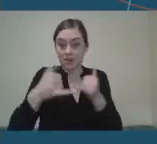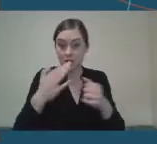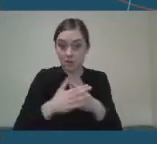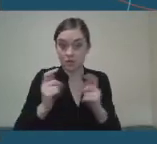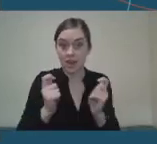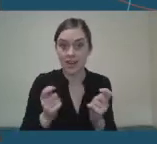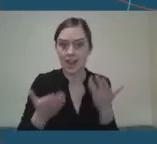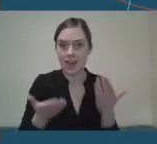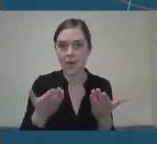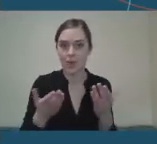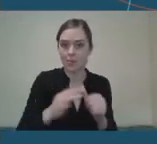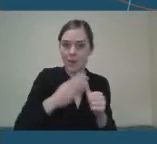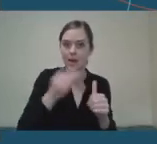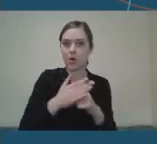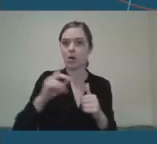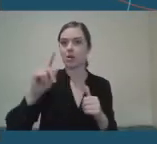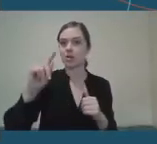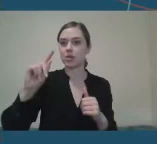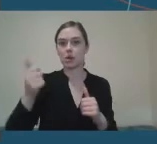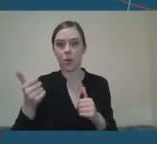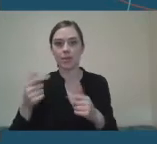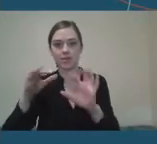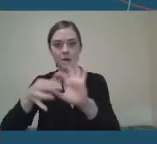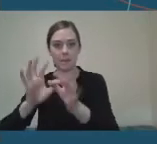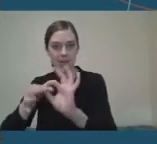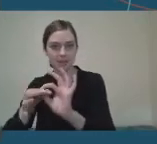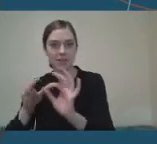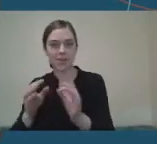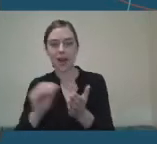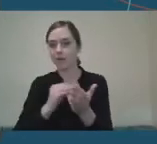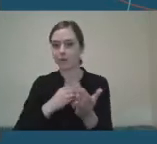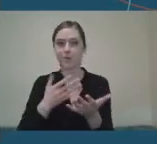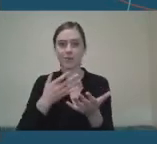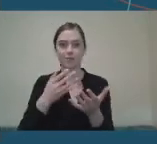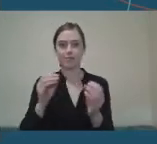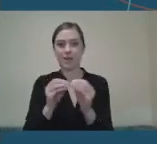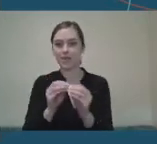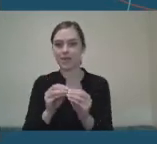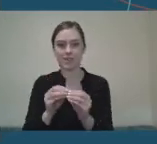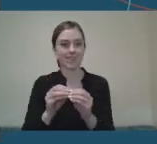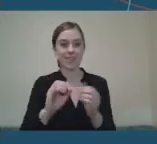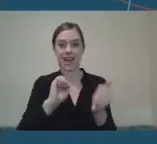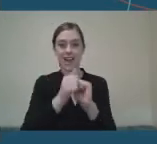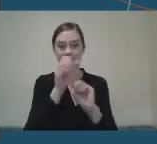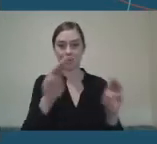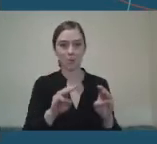again towards 2021. So, yeah. So I must say the athletes sprung into action. The staff and support services team are also great to spring into action